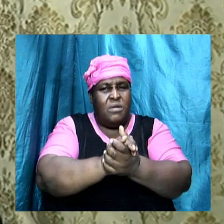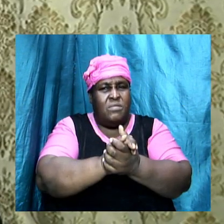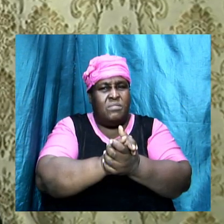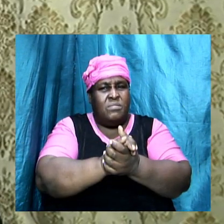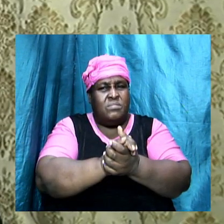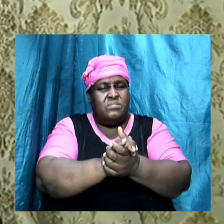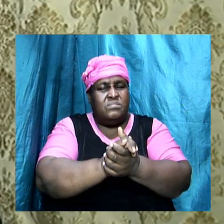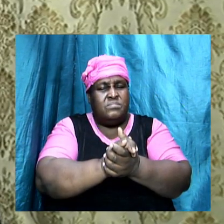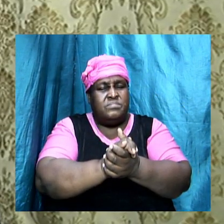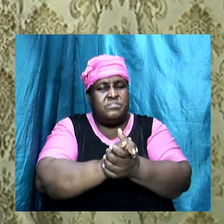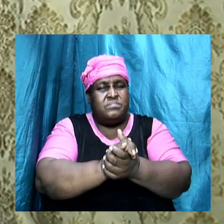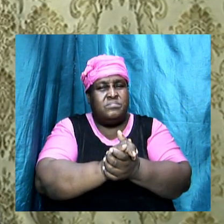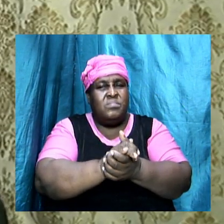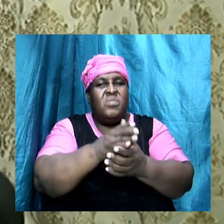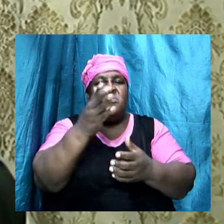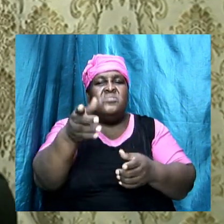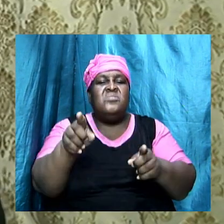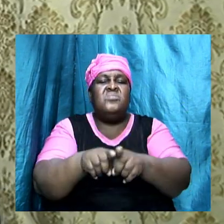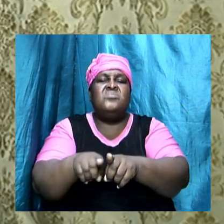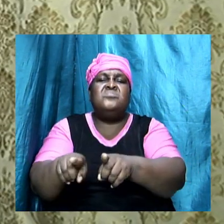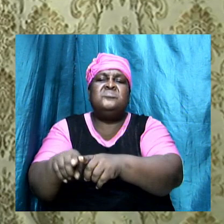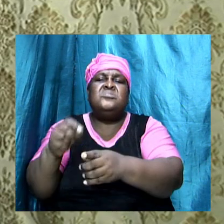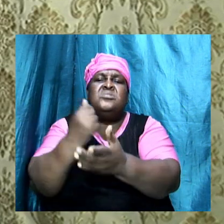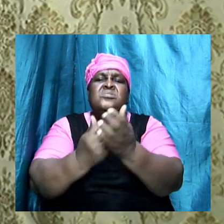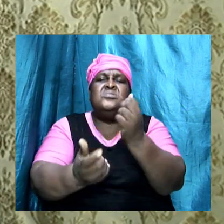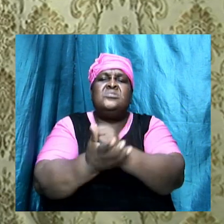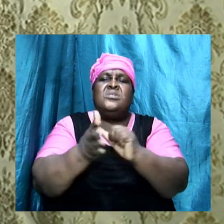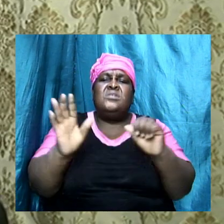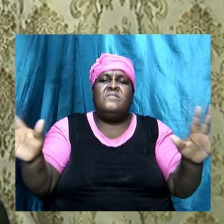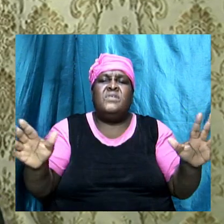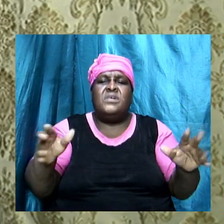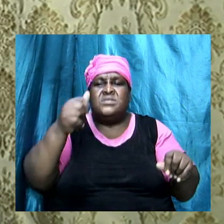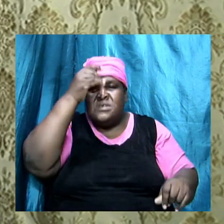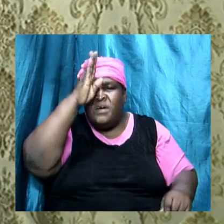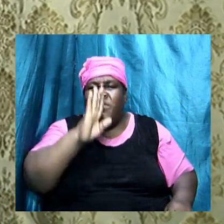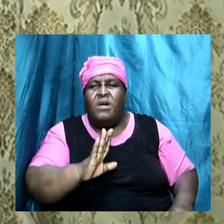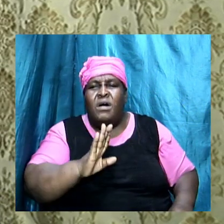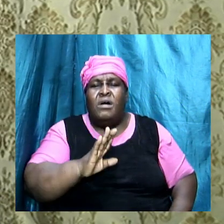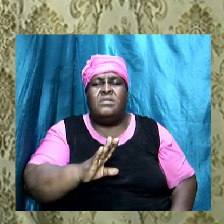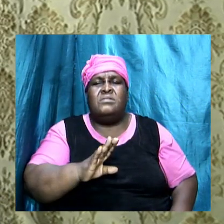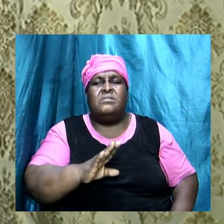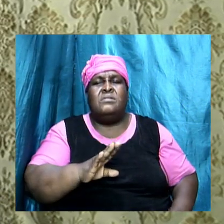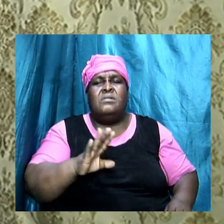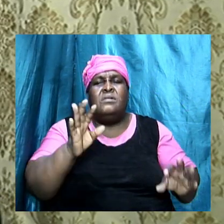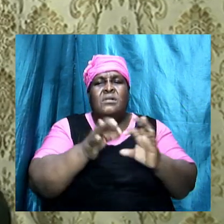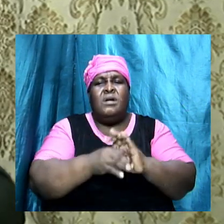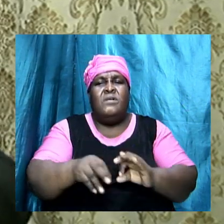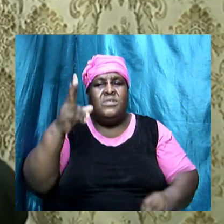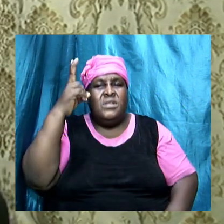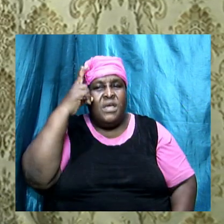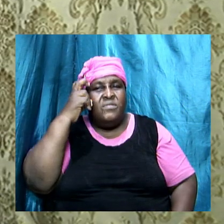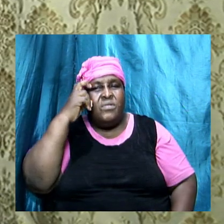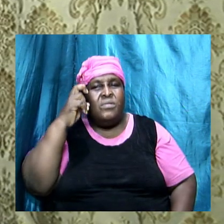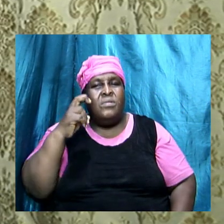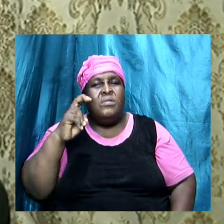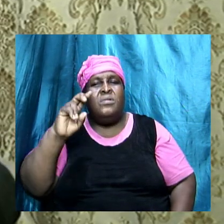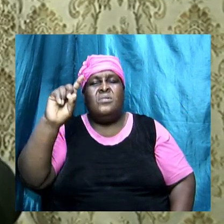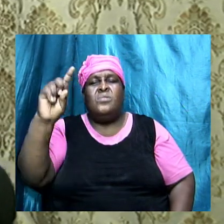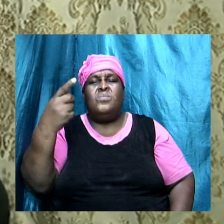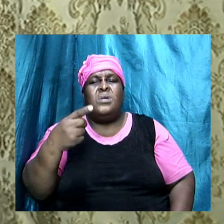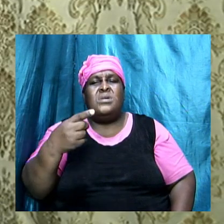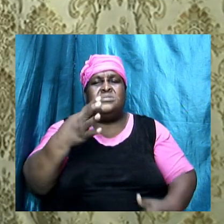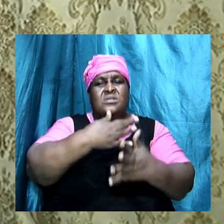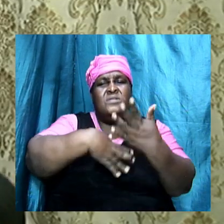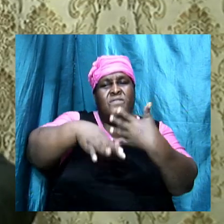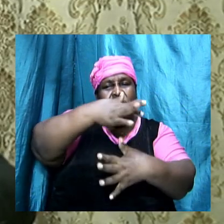outside of marriage. They also sacrifice unto the gods of Moabites once they began to mix and they began to